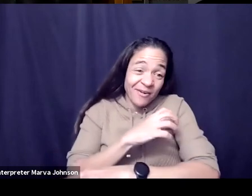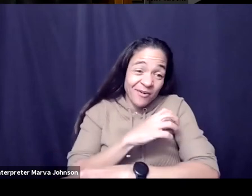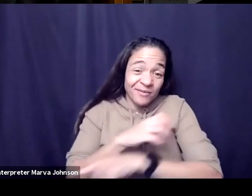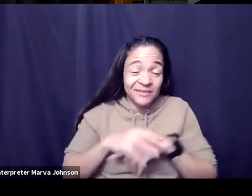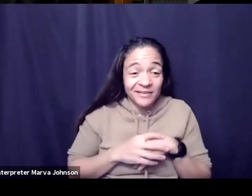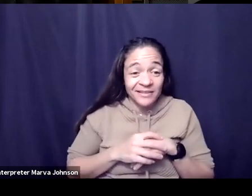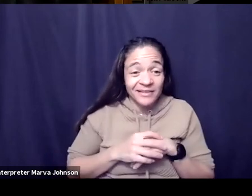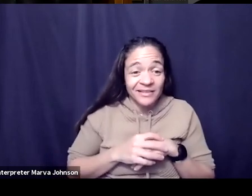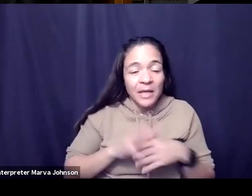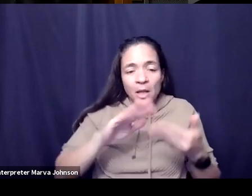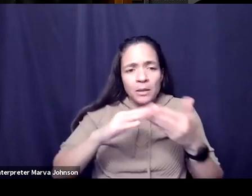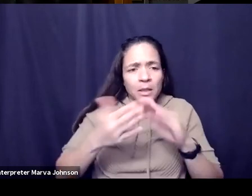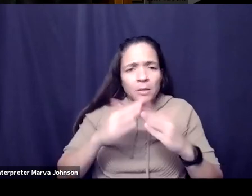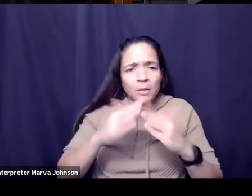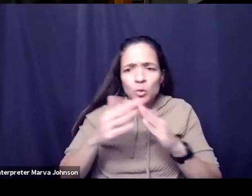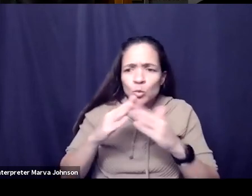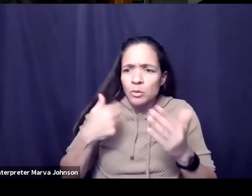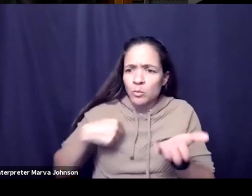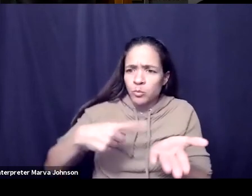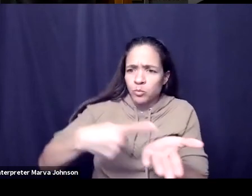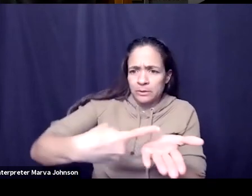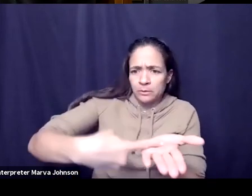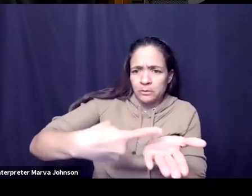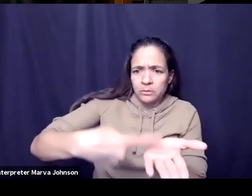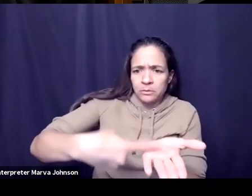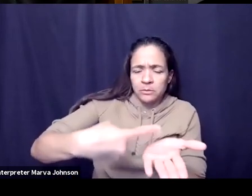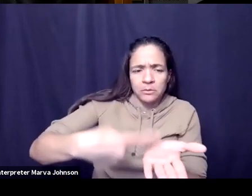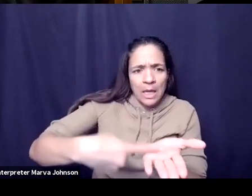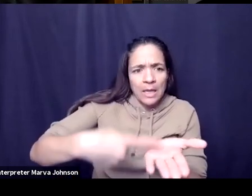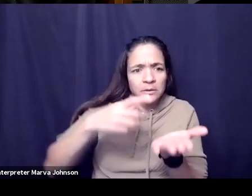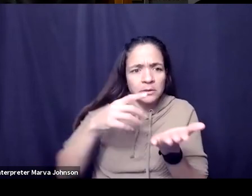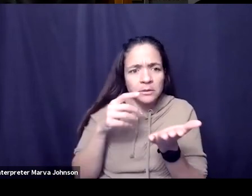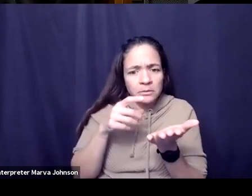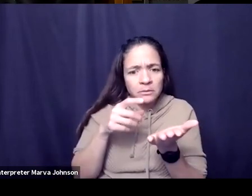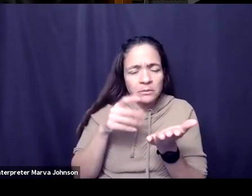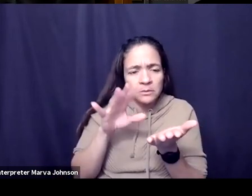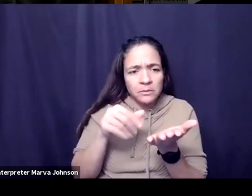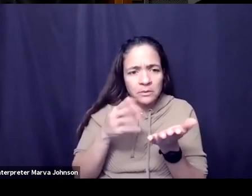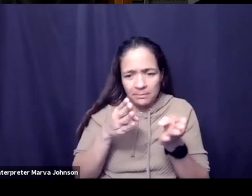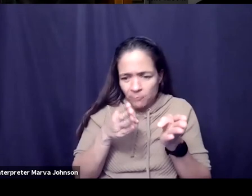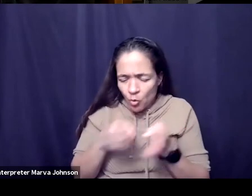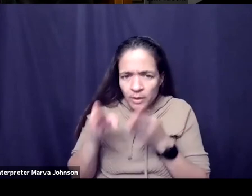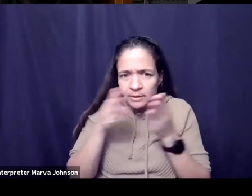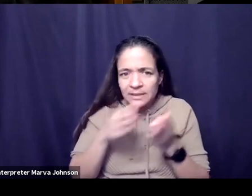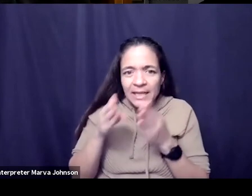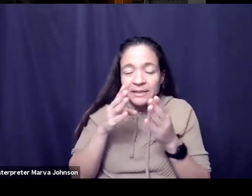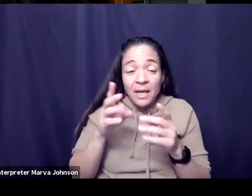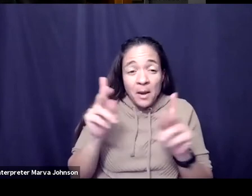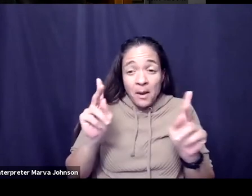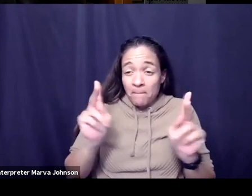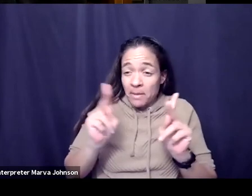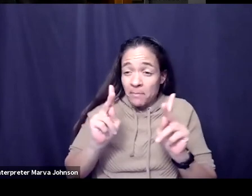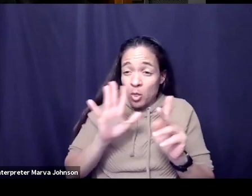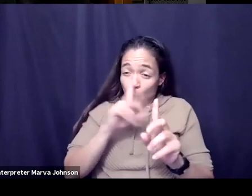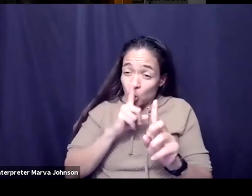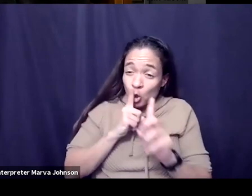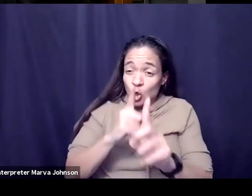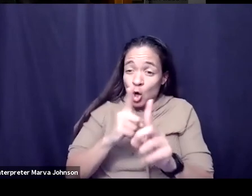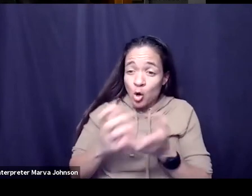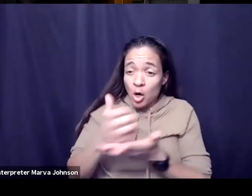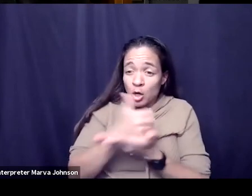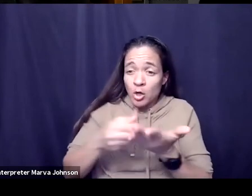now are organizations or organizations or groups where people aren't doing something just because of money right they are